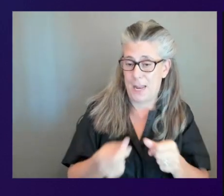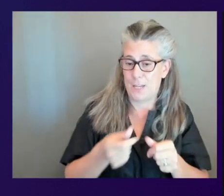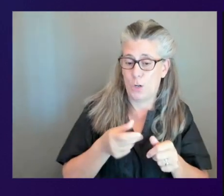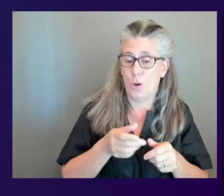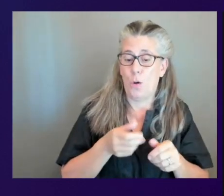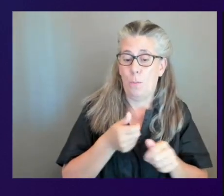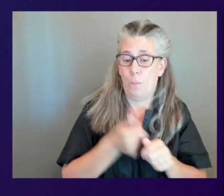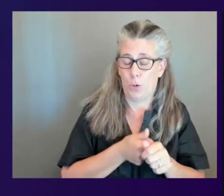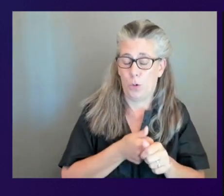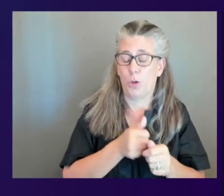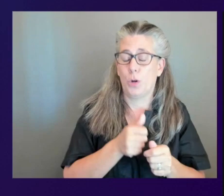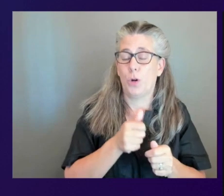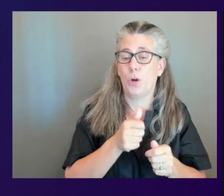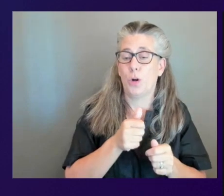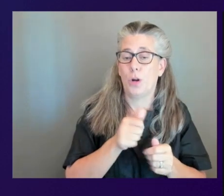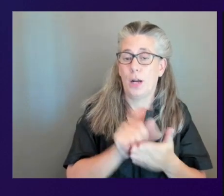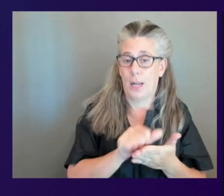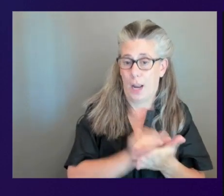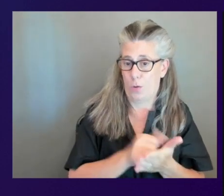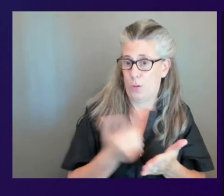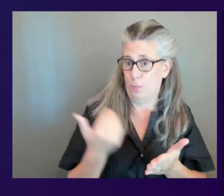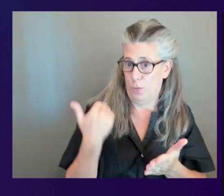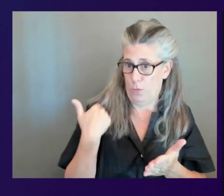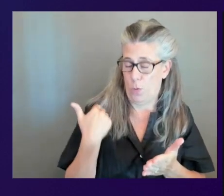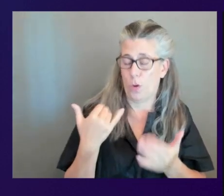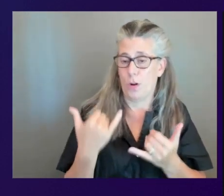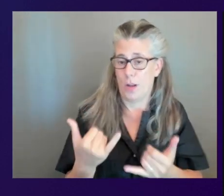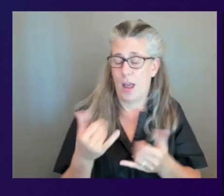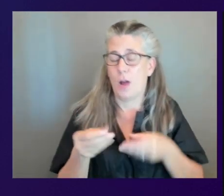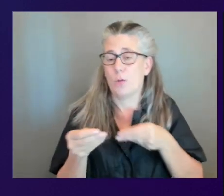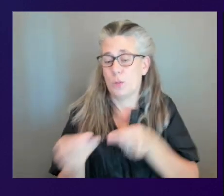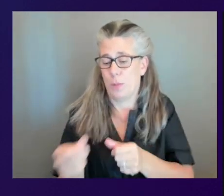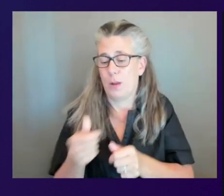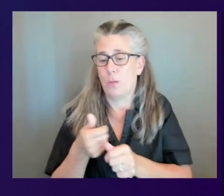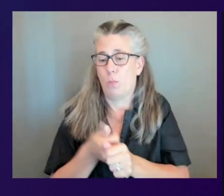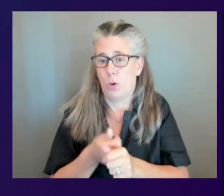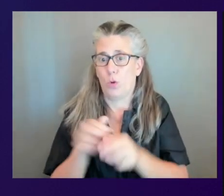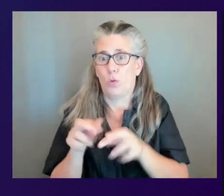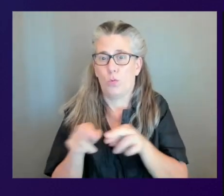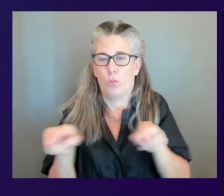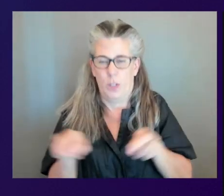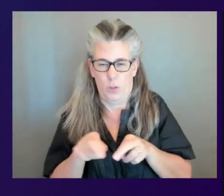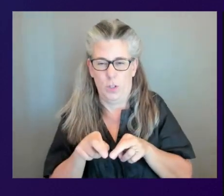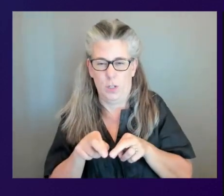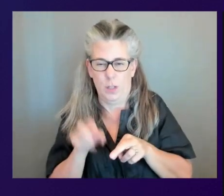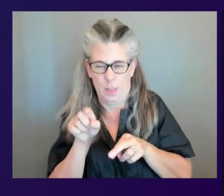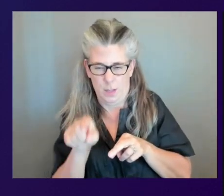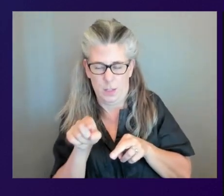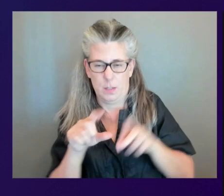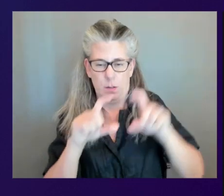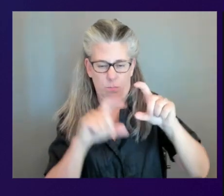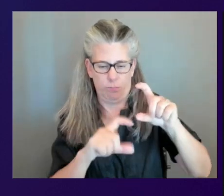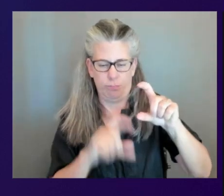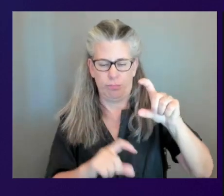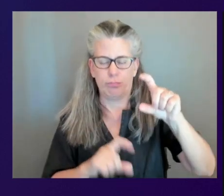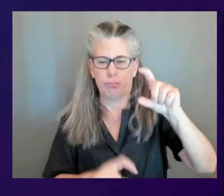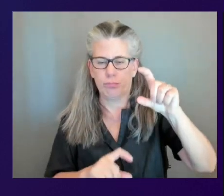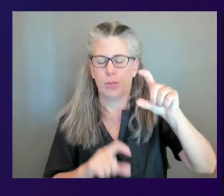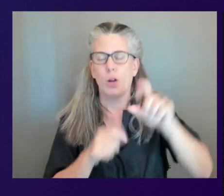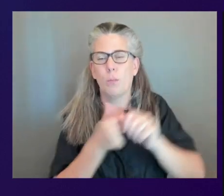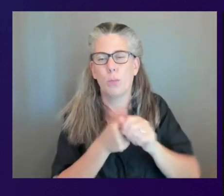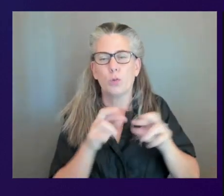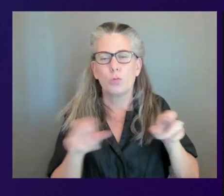region so you could really drill into the data and see which regions have the most spend across all of your accounts and so